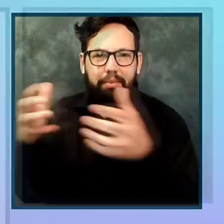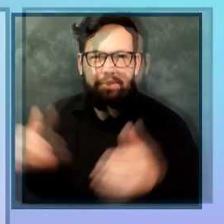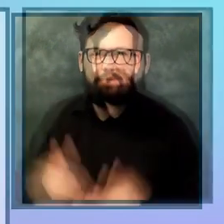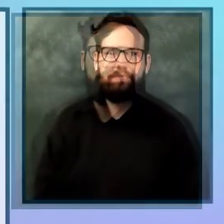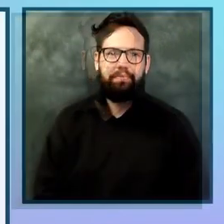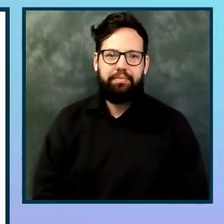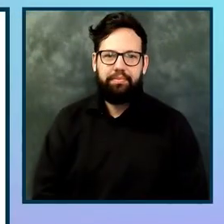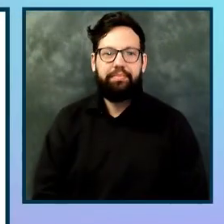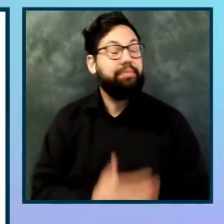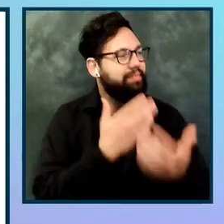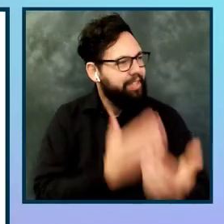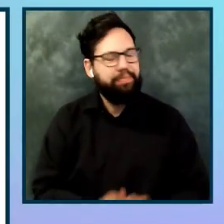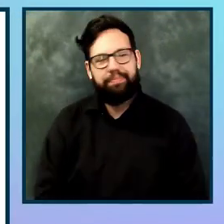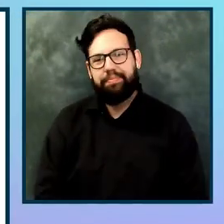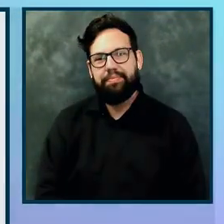Thank you. Thank you.